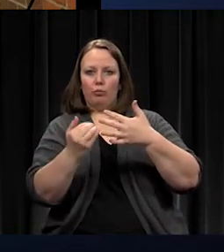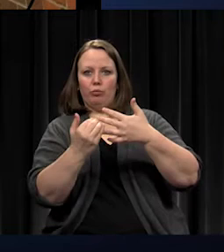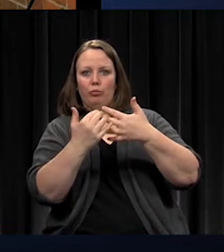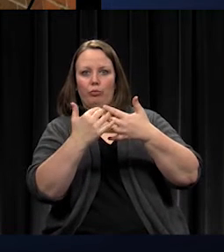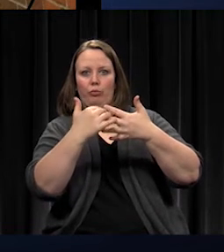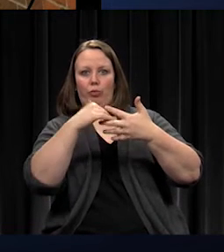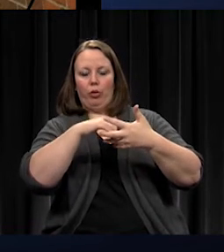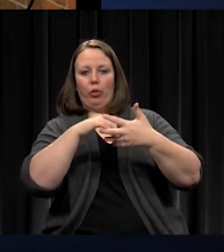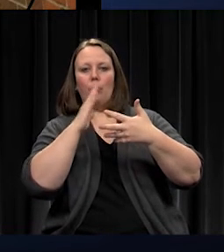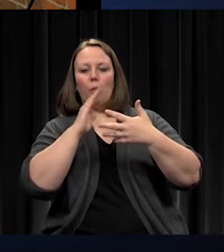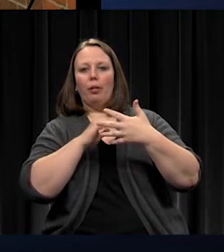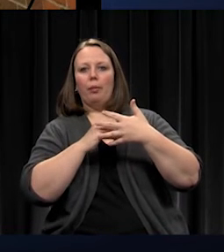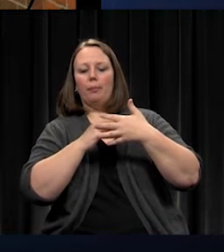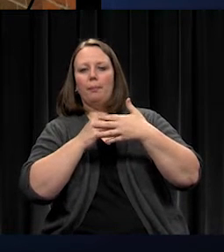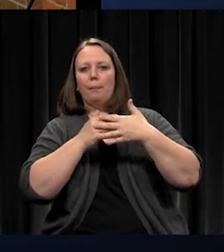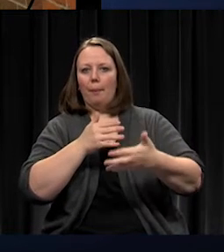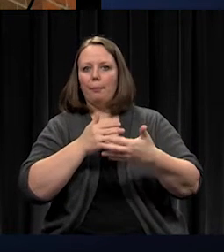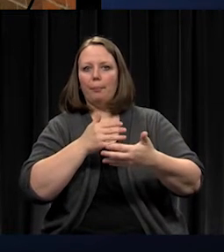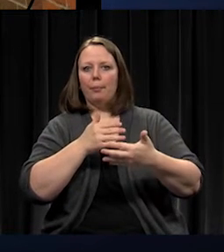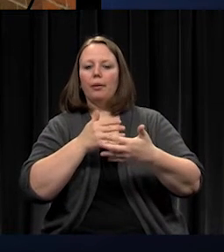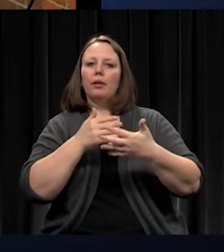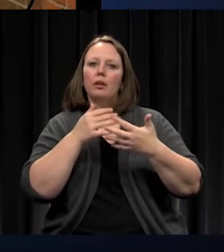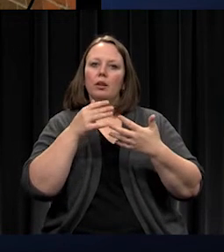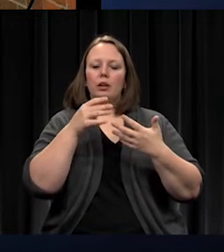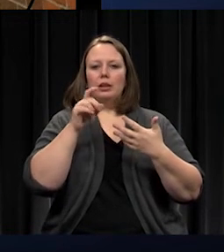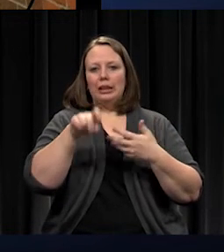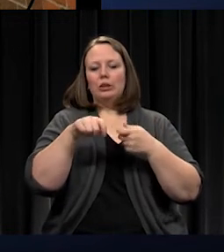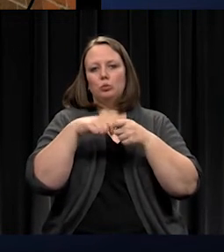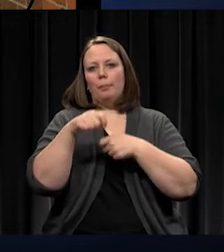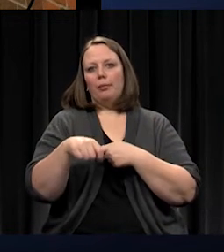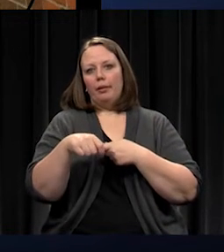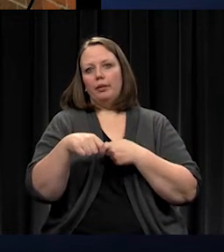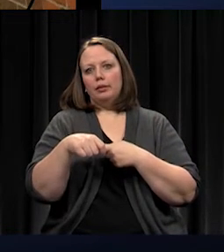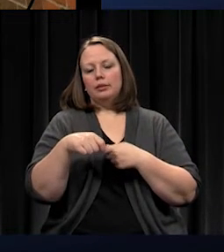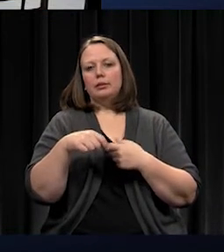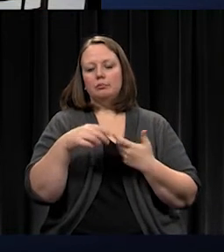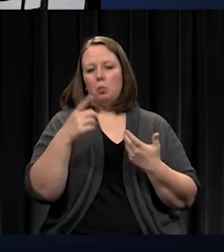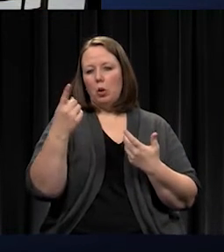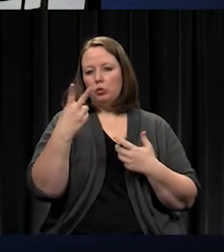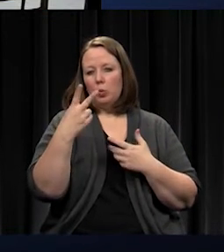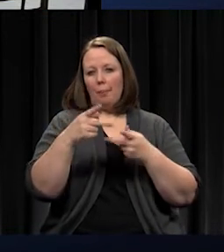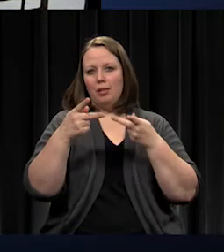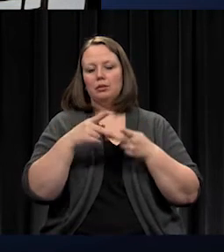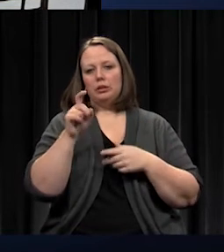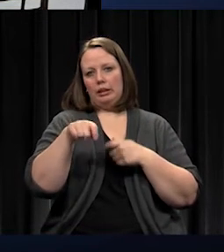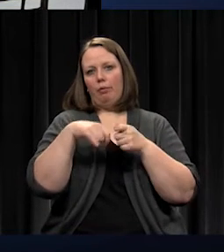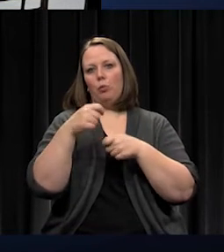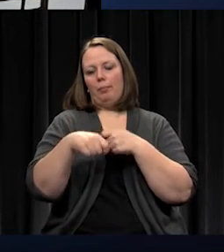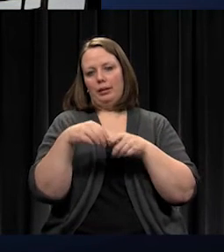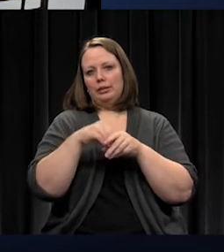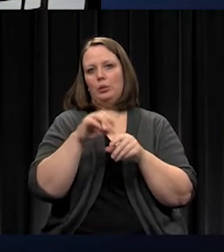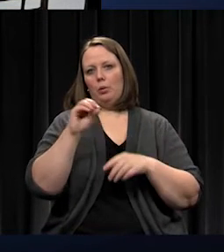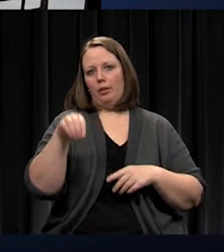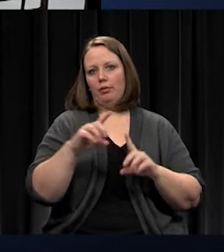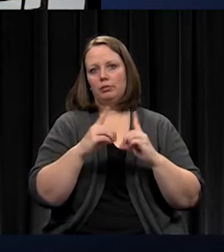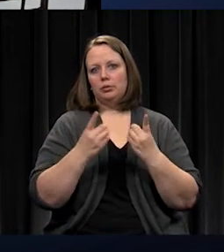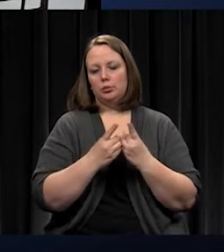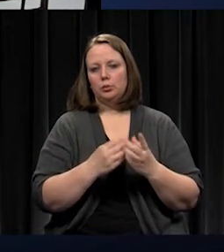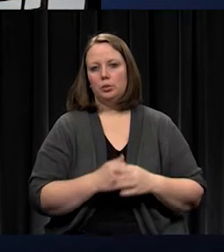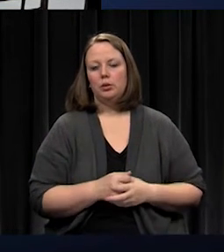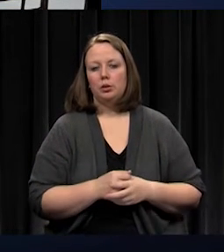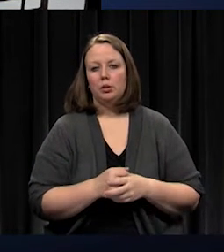away and it needs replacement. And we have a couple of instances of that in the district that we need to take care of. We also have